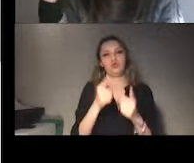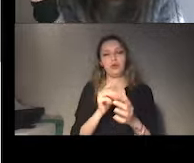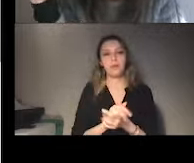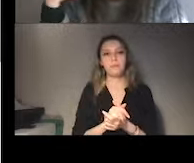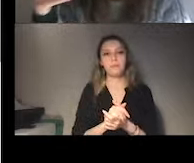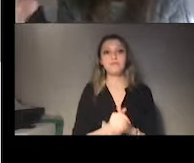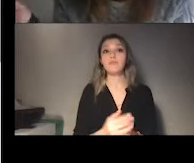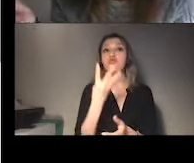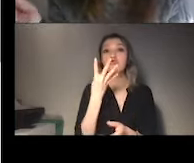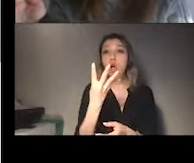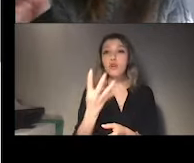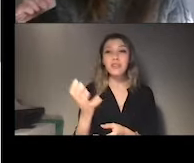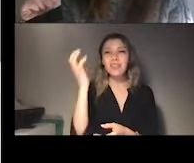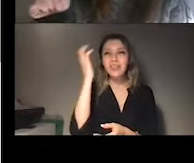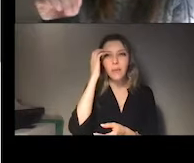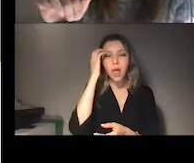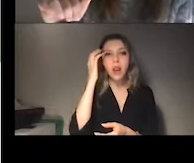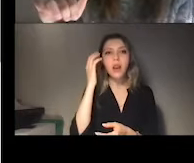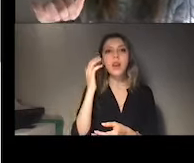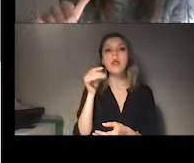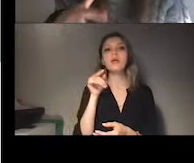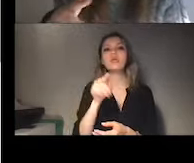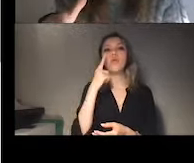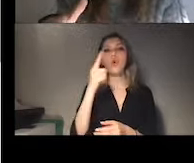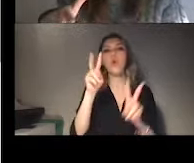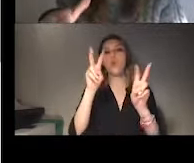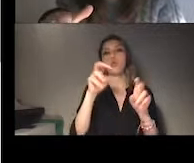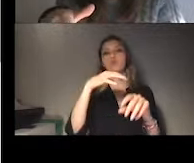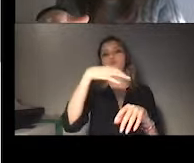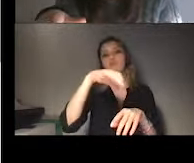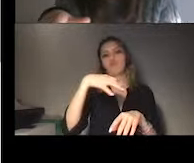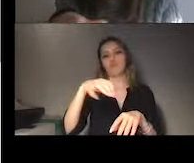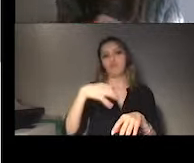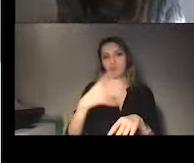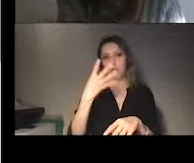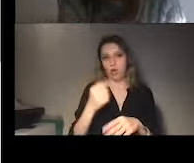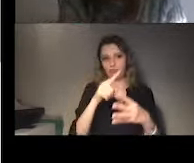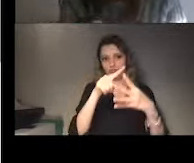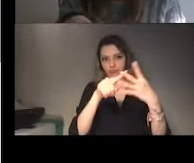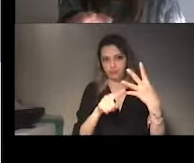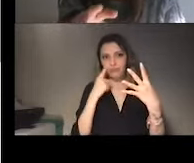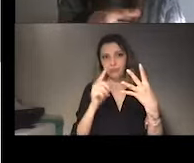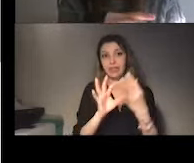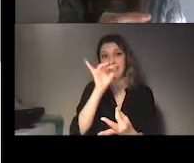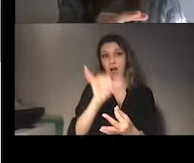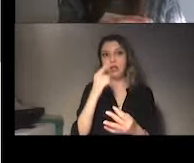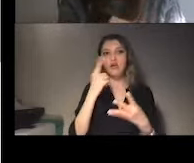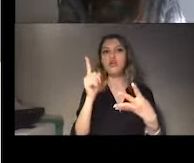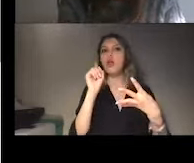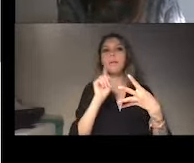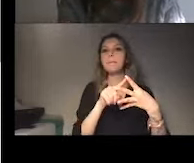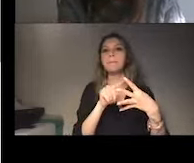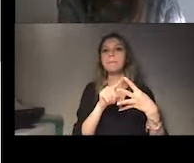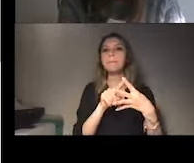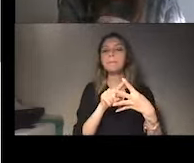thematics. One was the legal institutional reform, civil and political rights, economic,